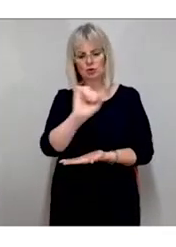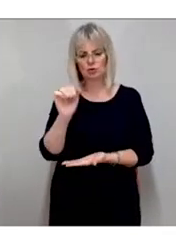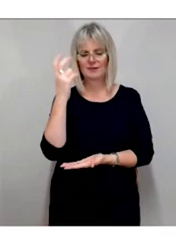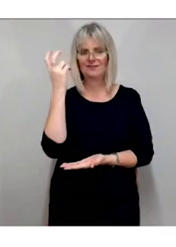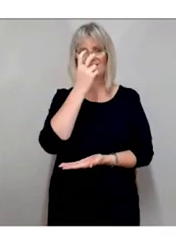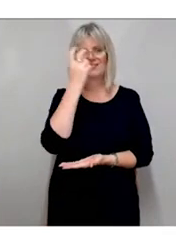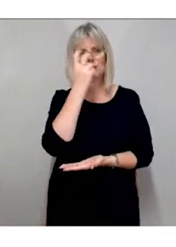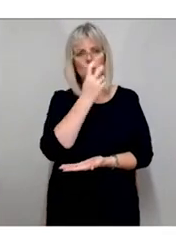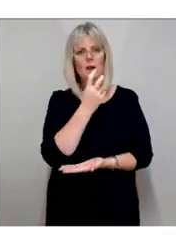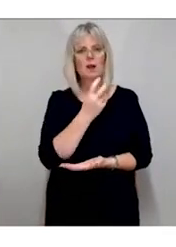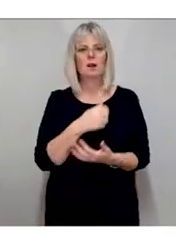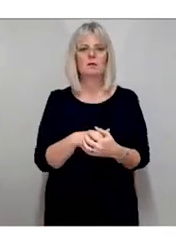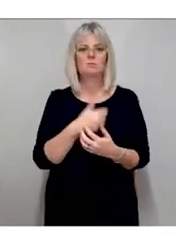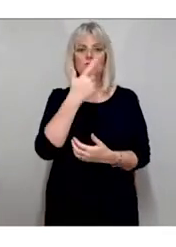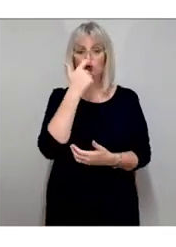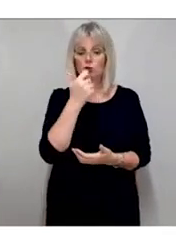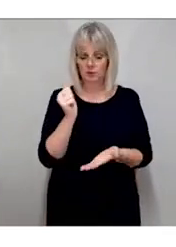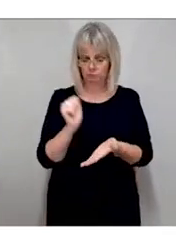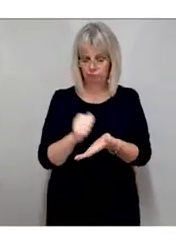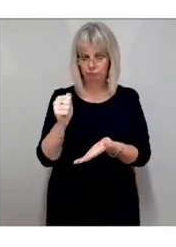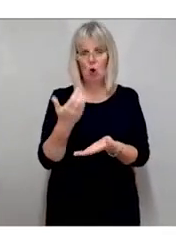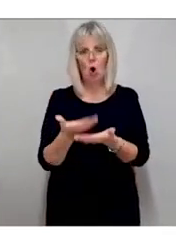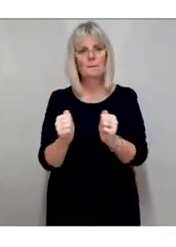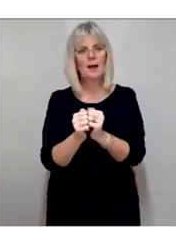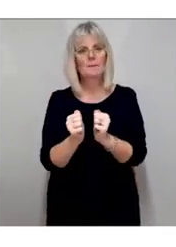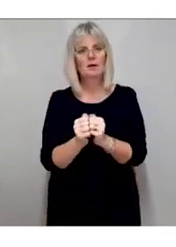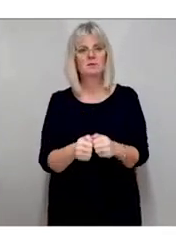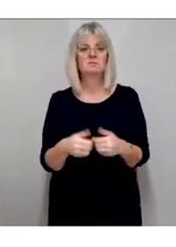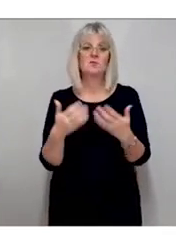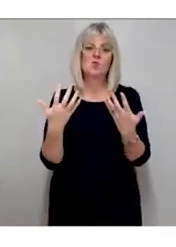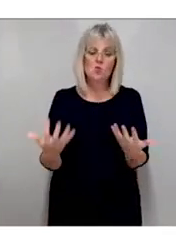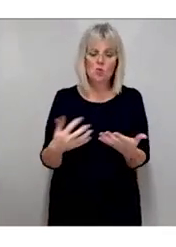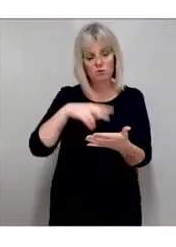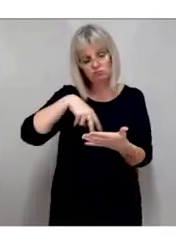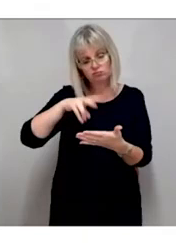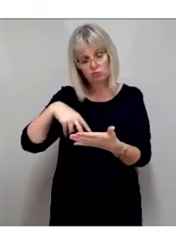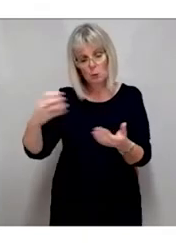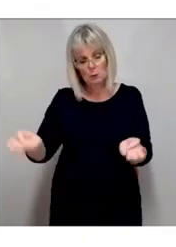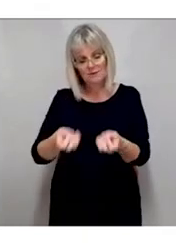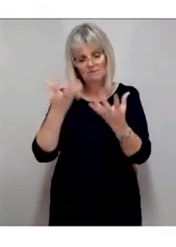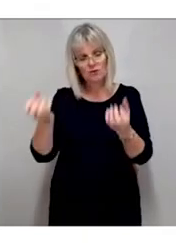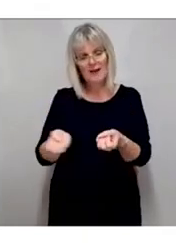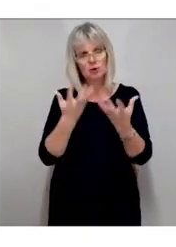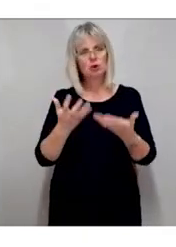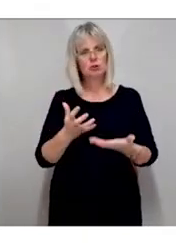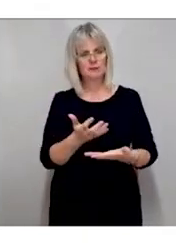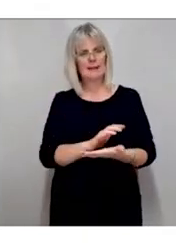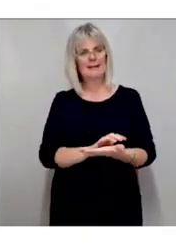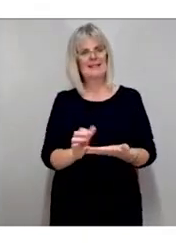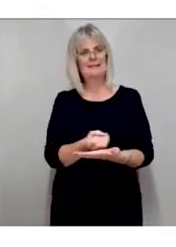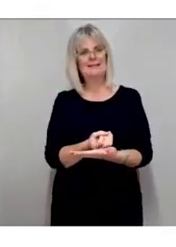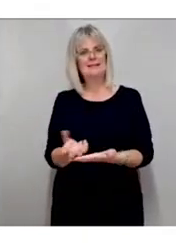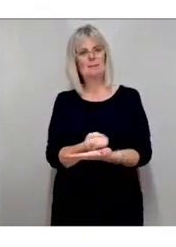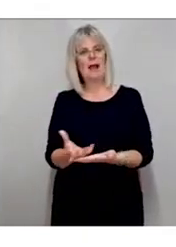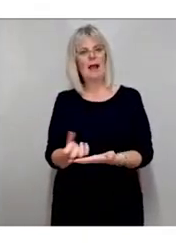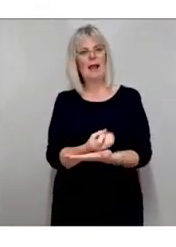embossed on paper, or alternatively it can be read using refreshable Braille displays. A full Braille cell includes